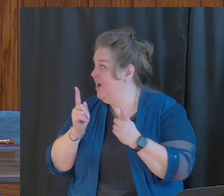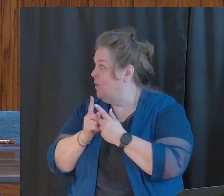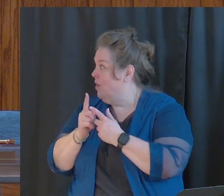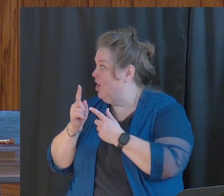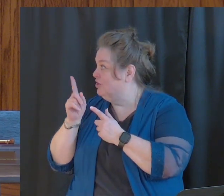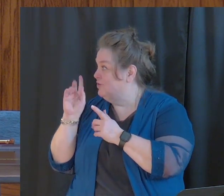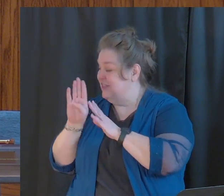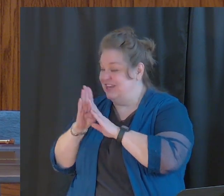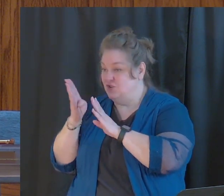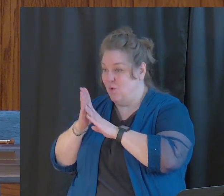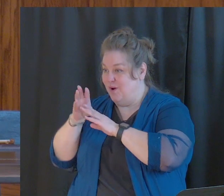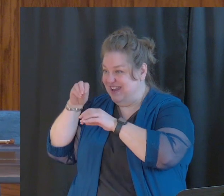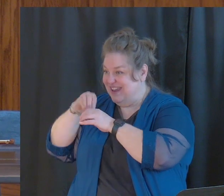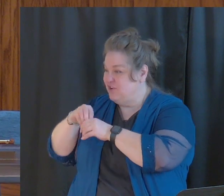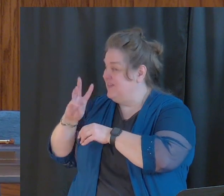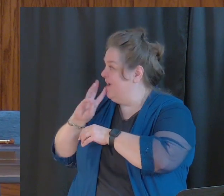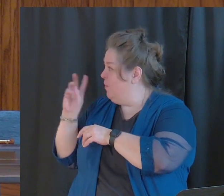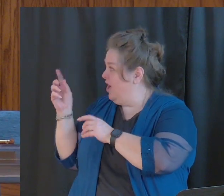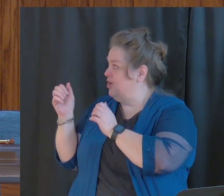water with me.